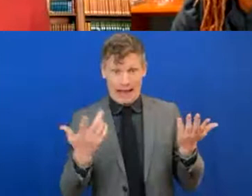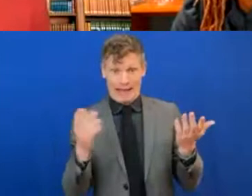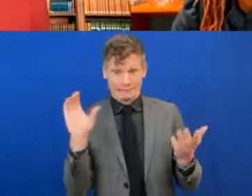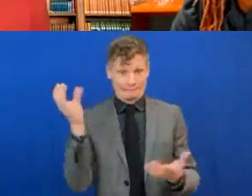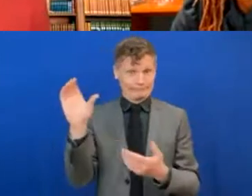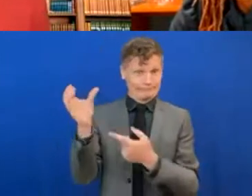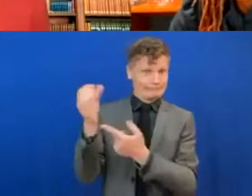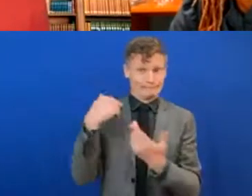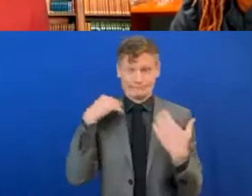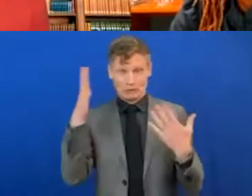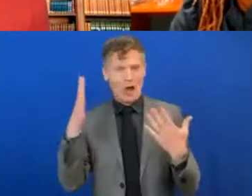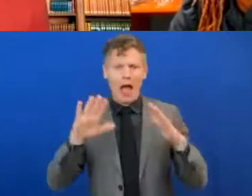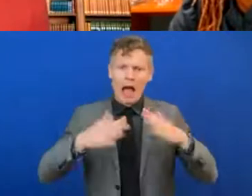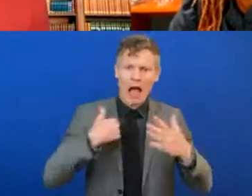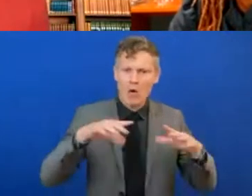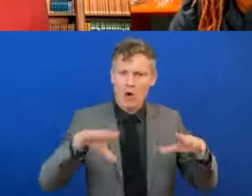me, the most important thing.